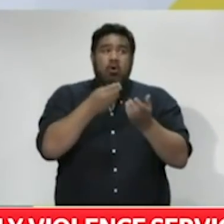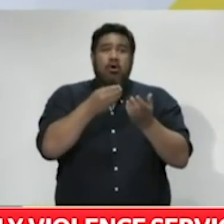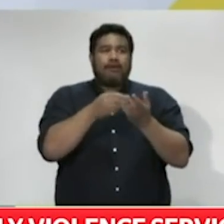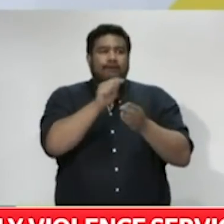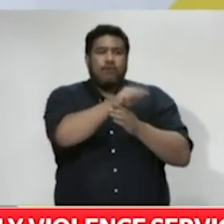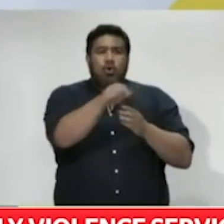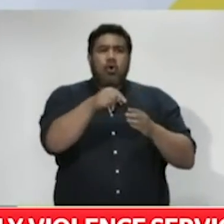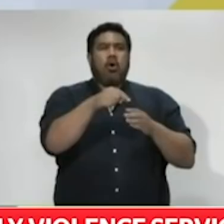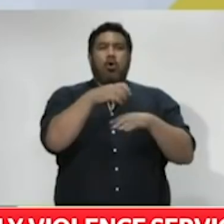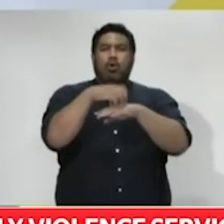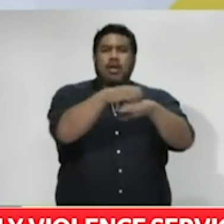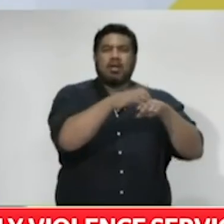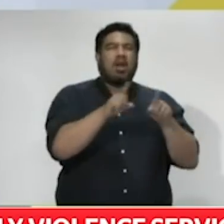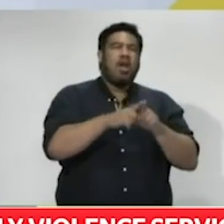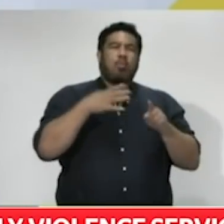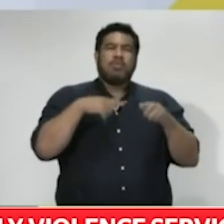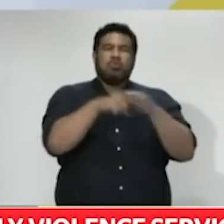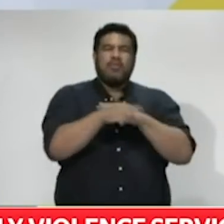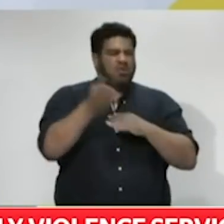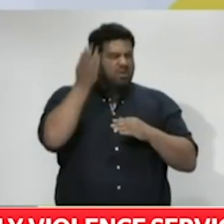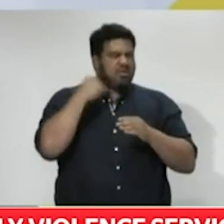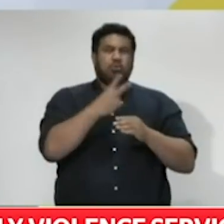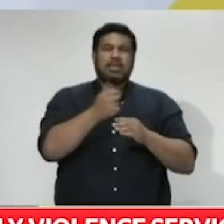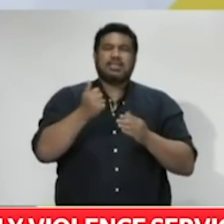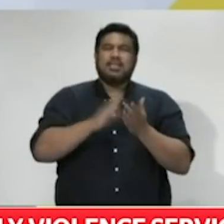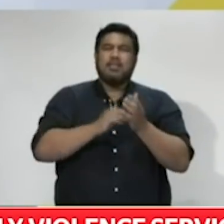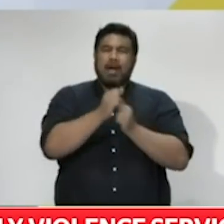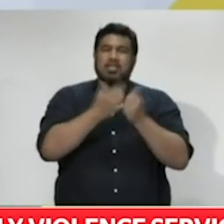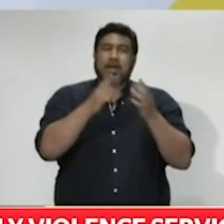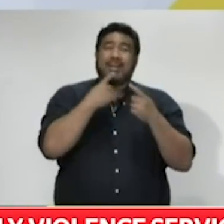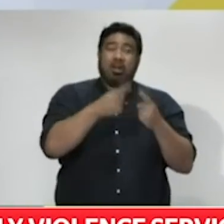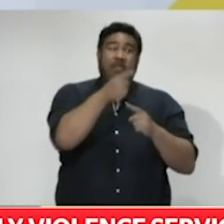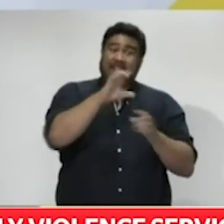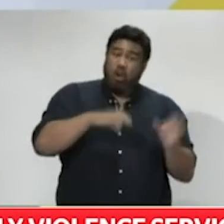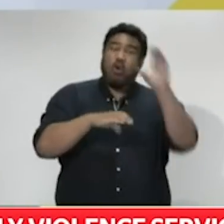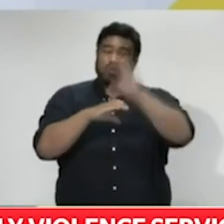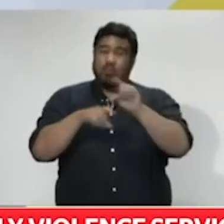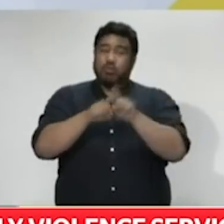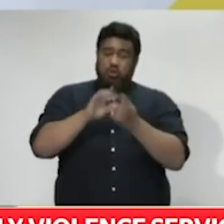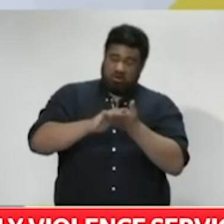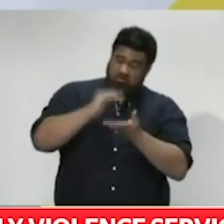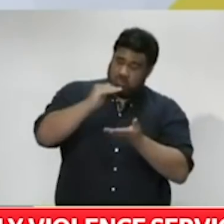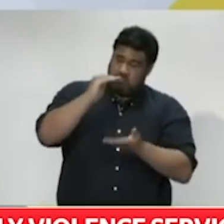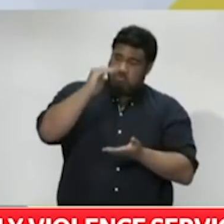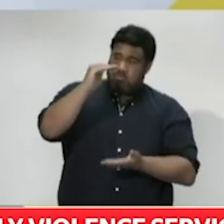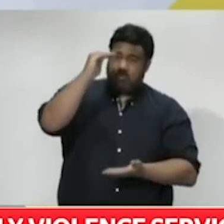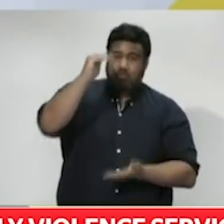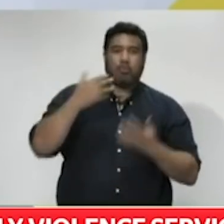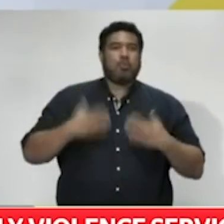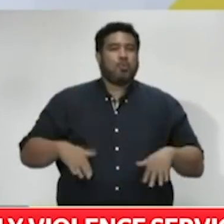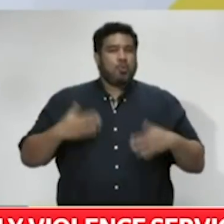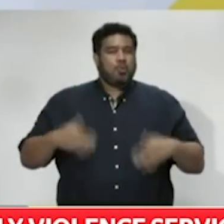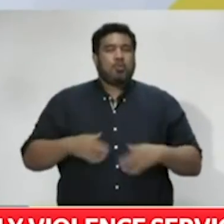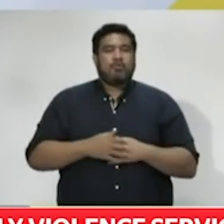like Women's Refuge that was announced on the 26th of March. So today is another marker